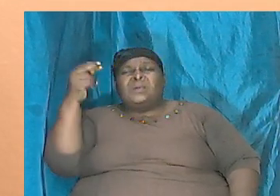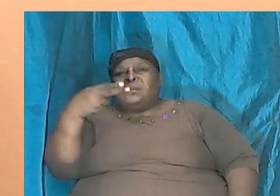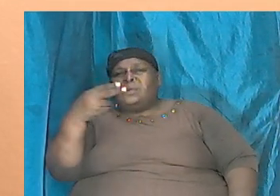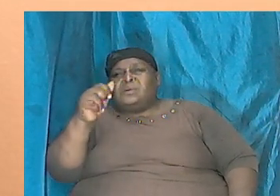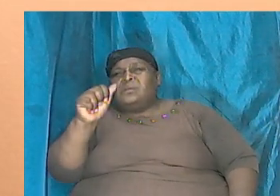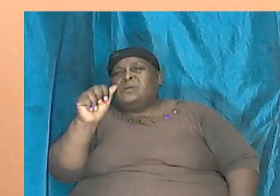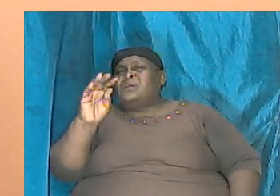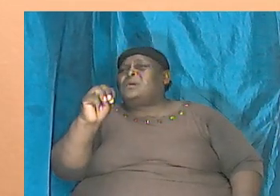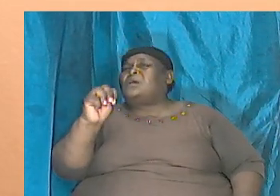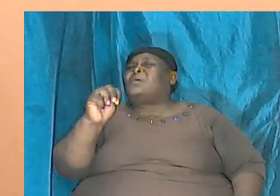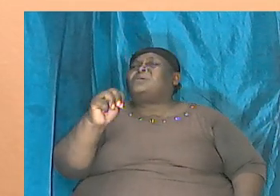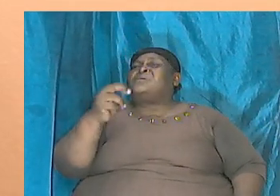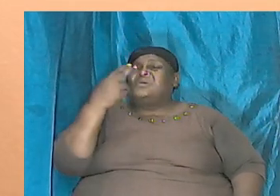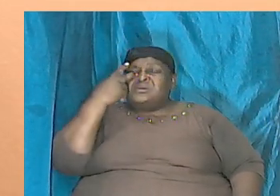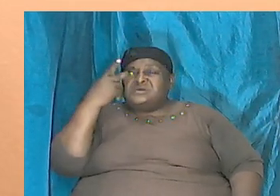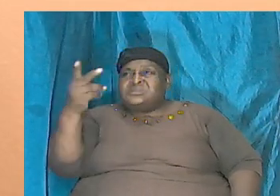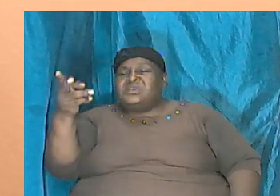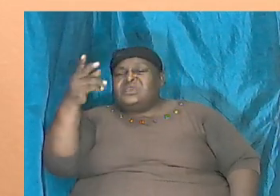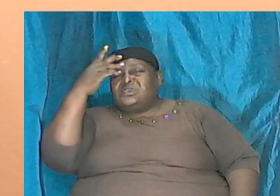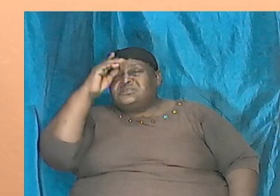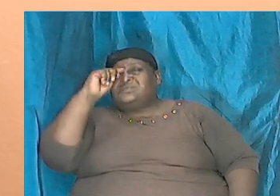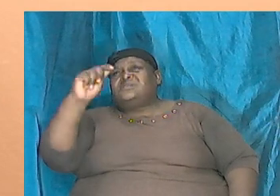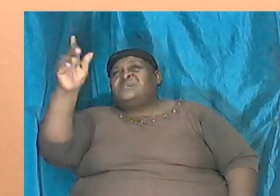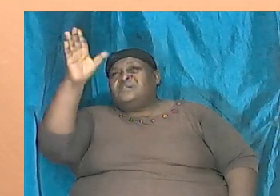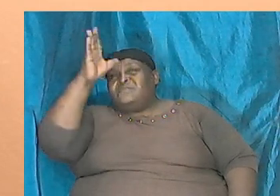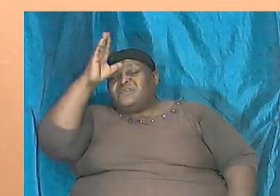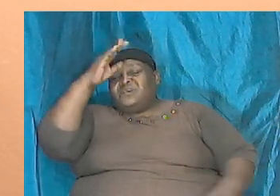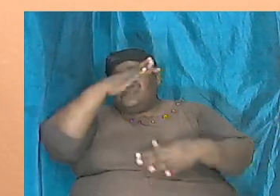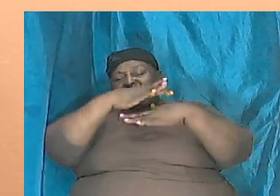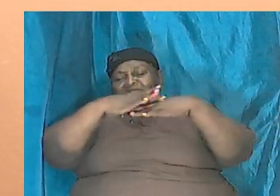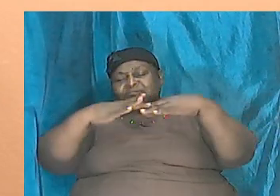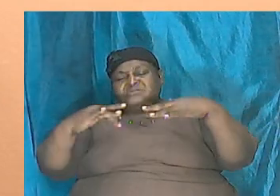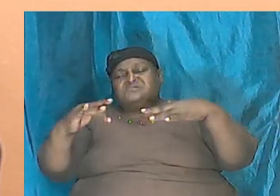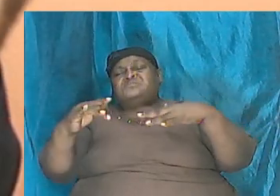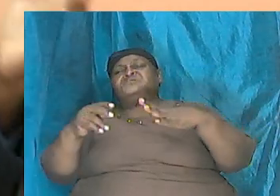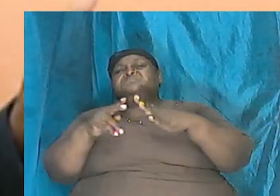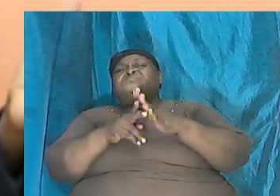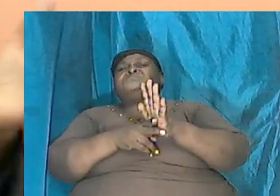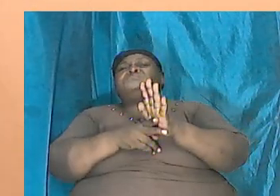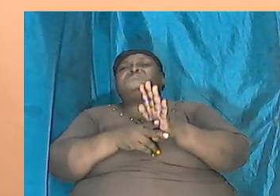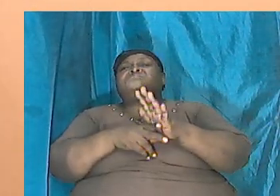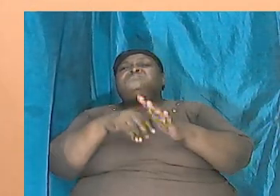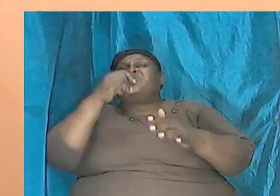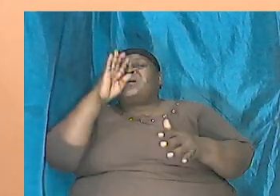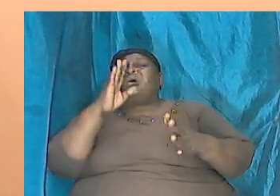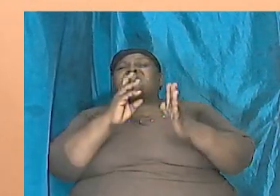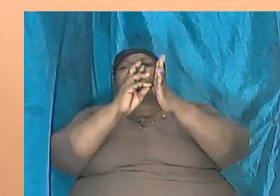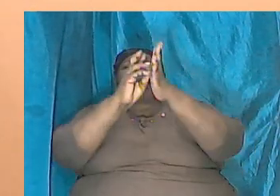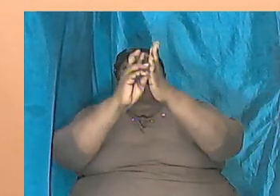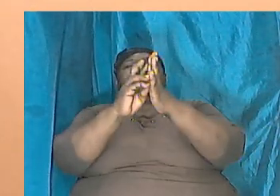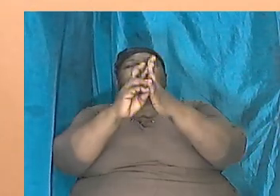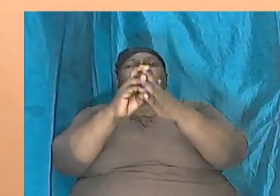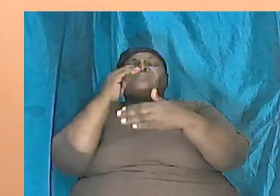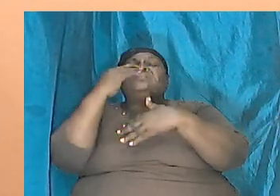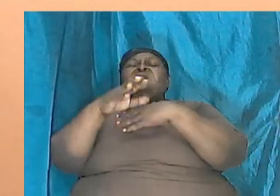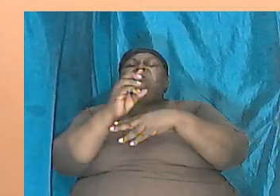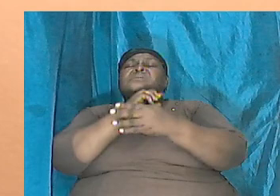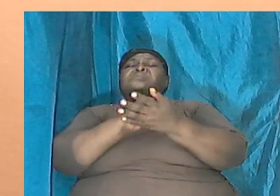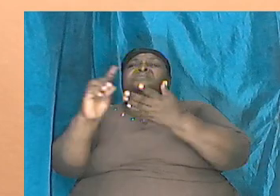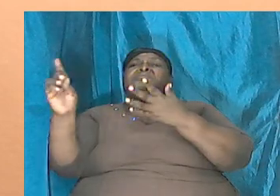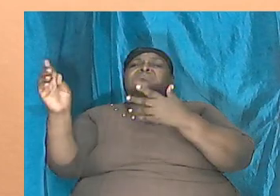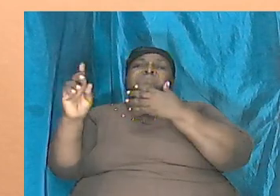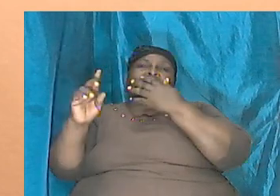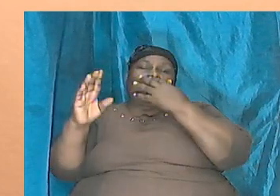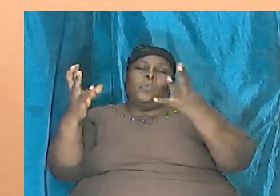father's nakedness and we are going to get into that God's willing next week I realize the time is upon us but I